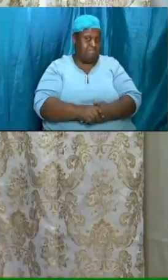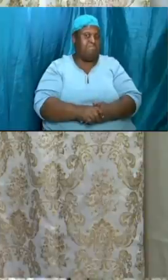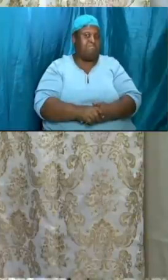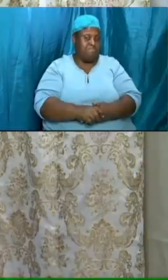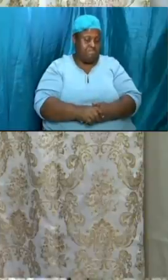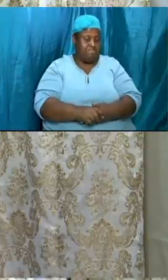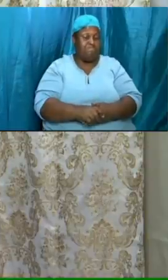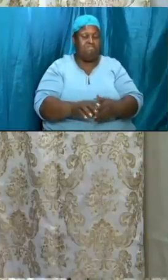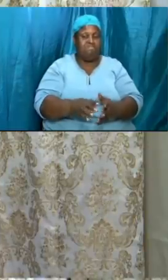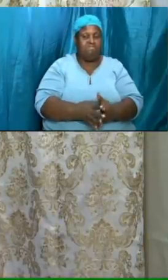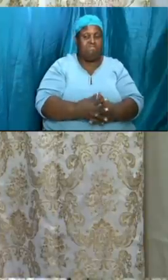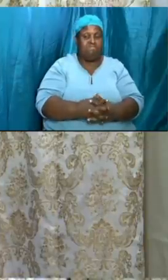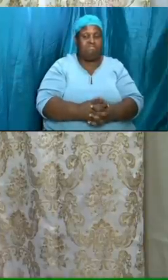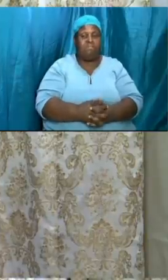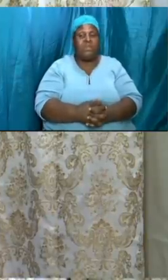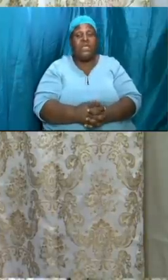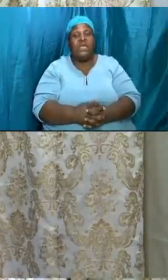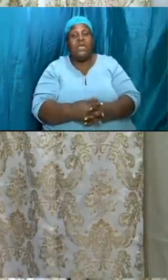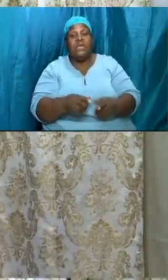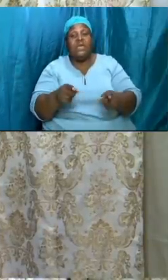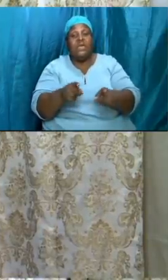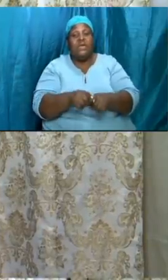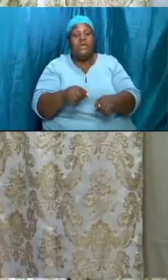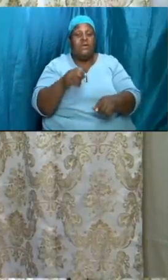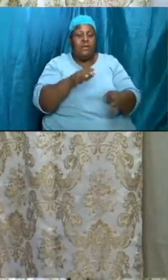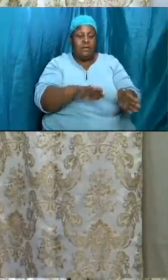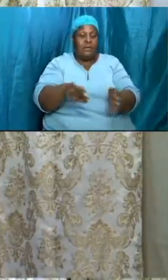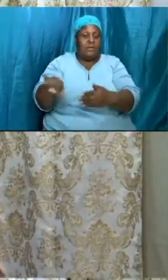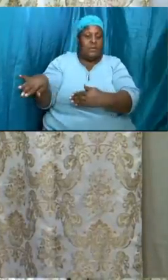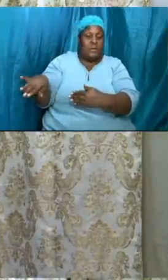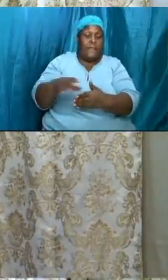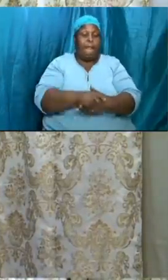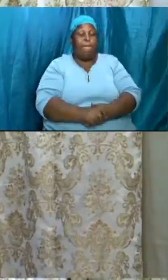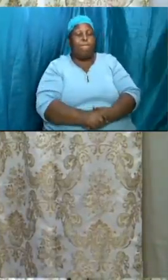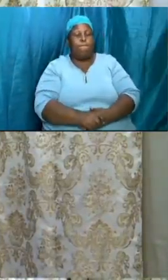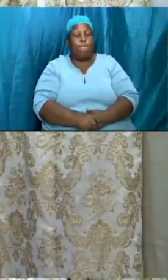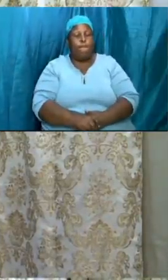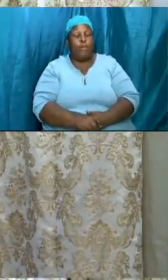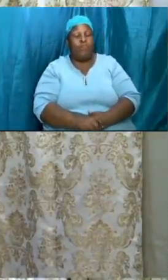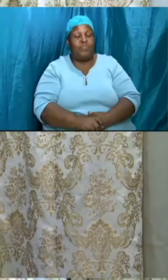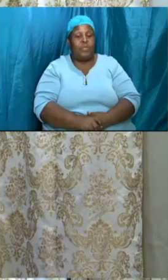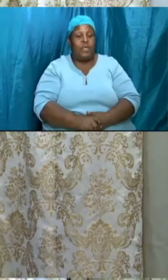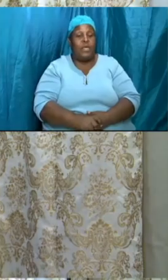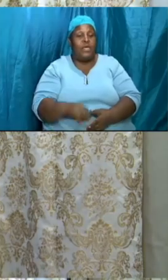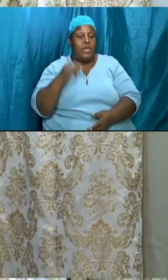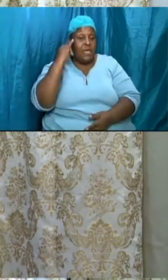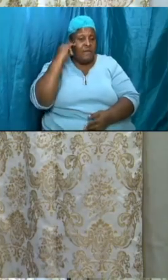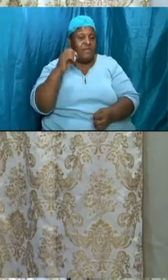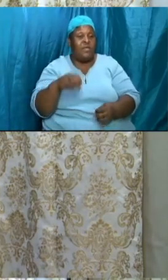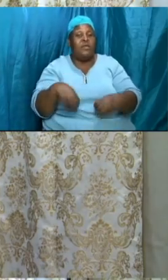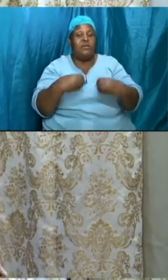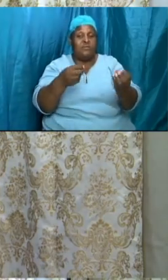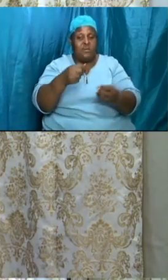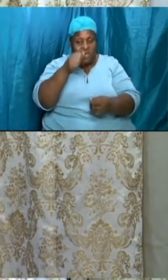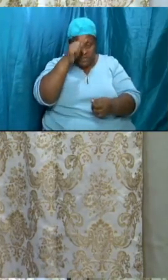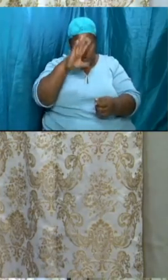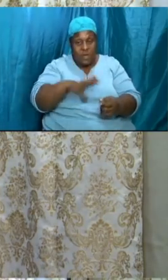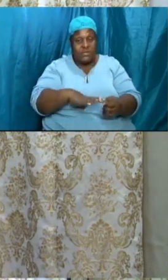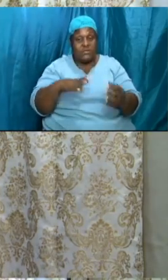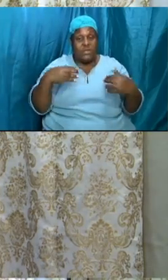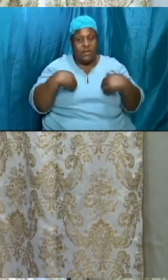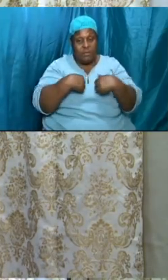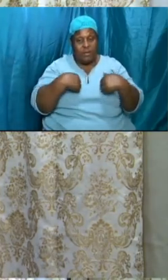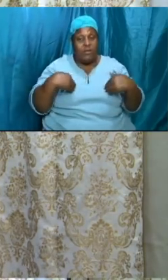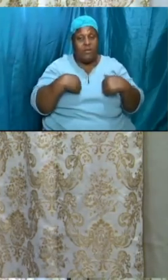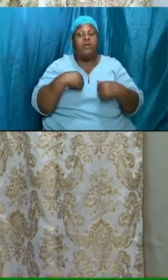me water if she also asked or suggested that she will give water to the camel she